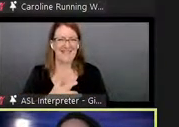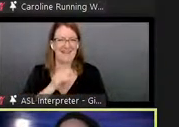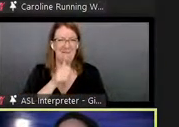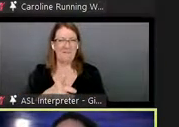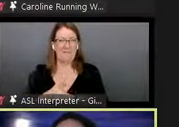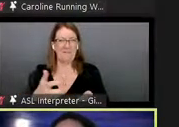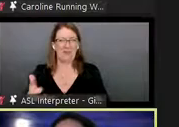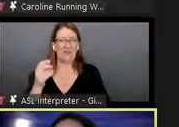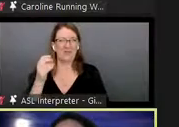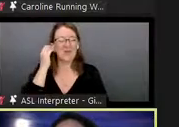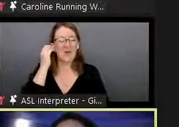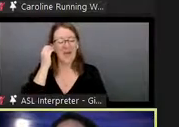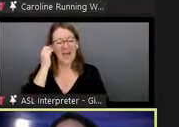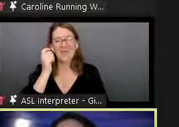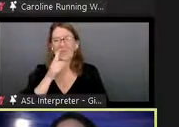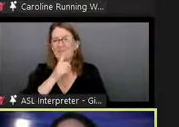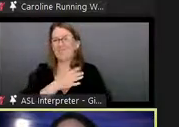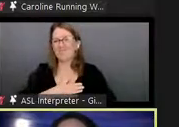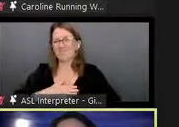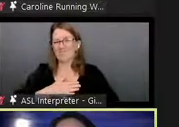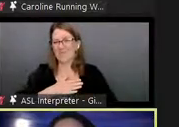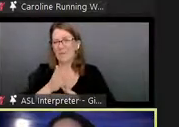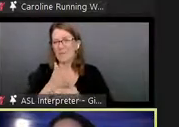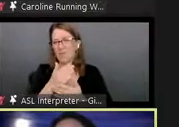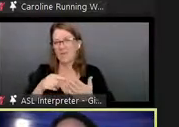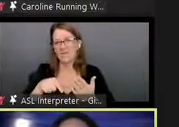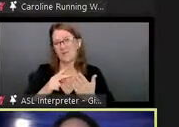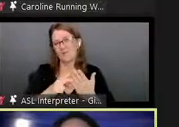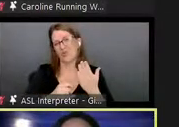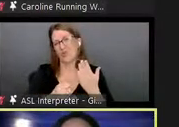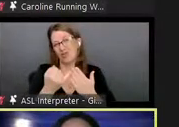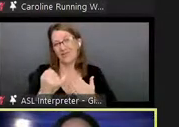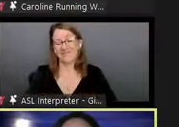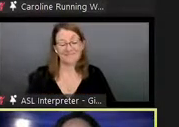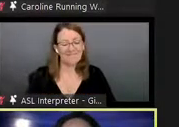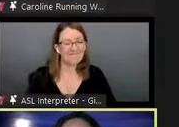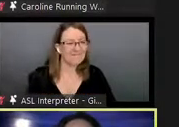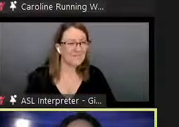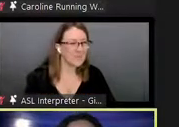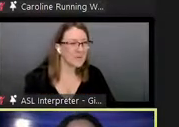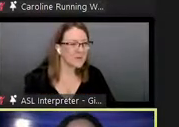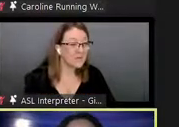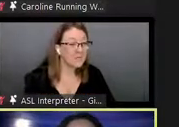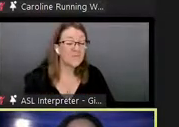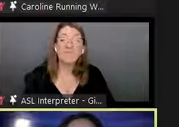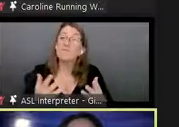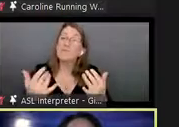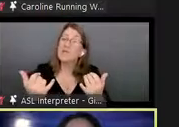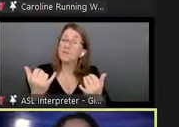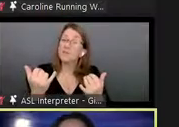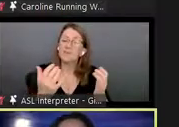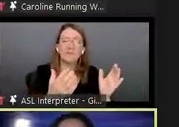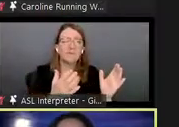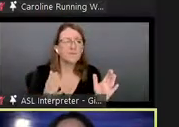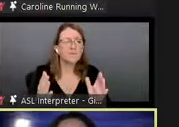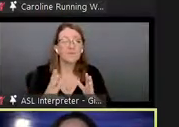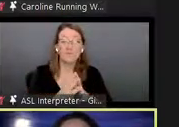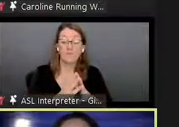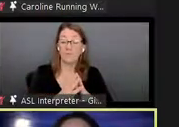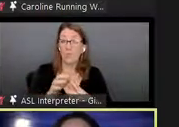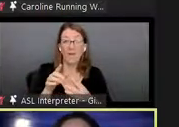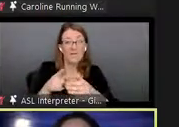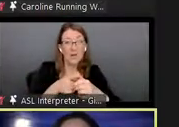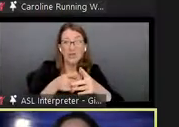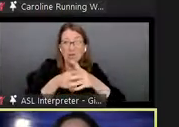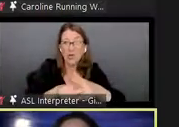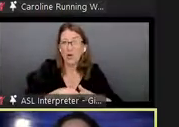that part of working on the project really i really enjoyed that part um now you know when i first started 25 years